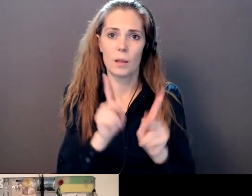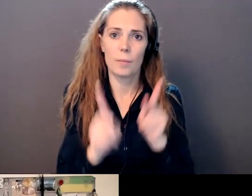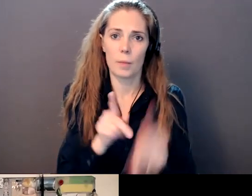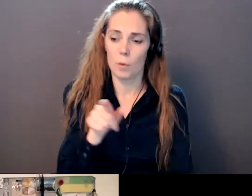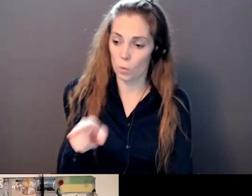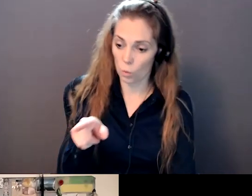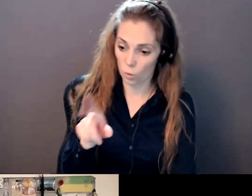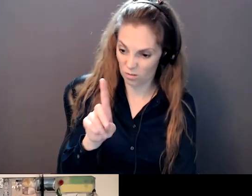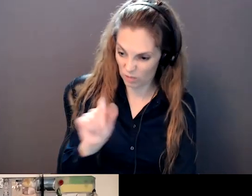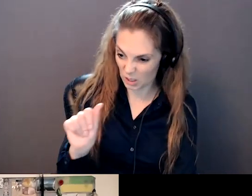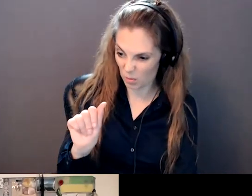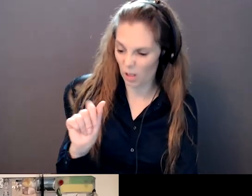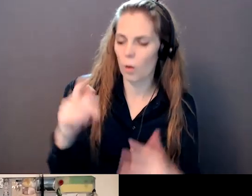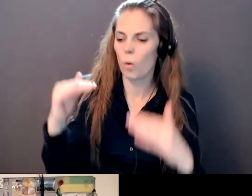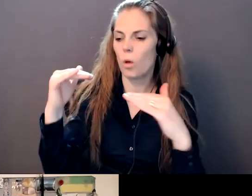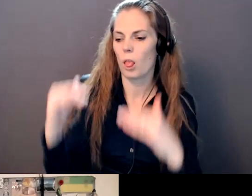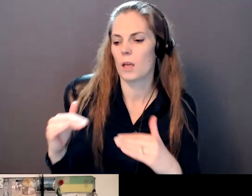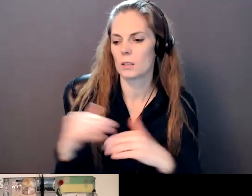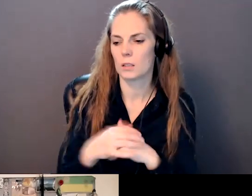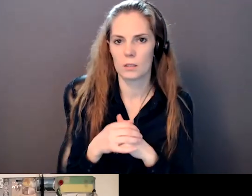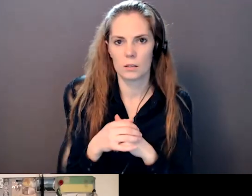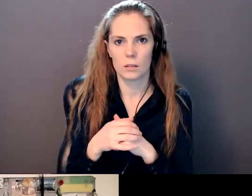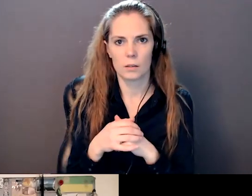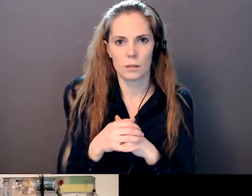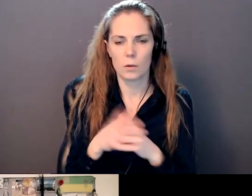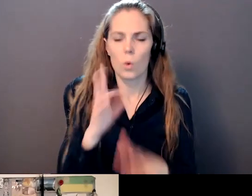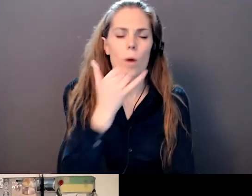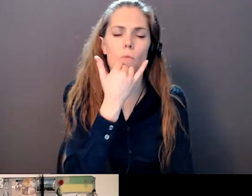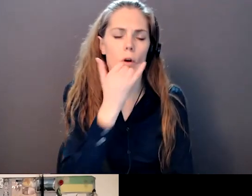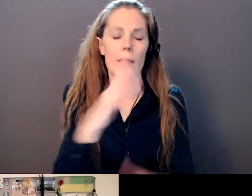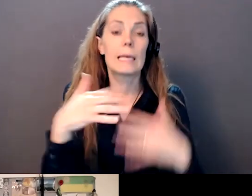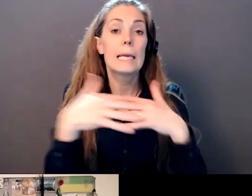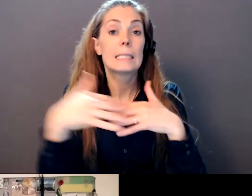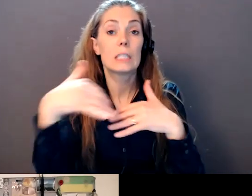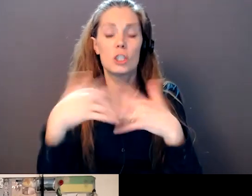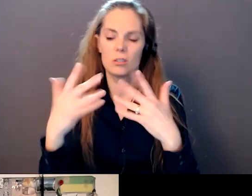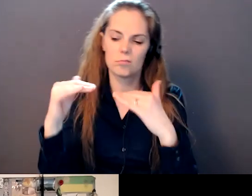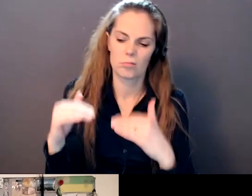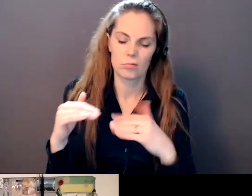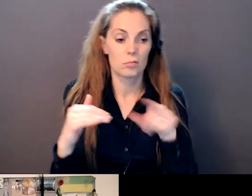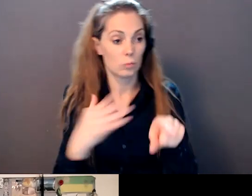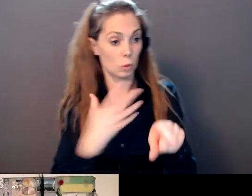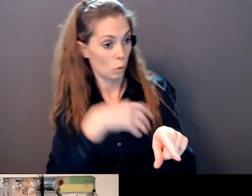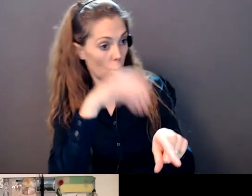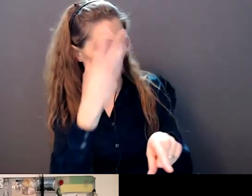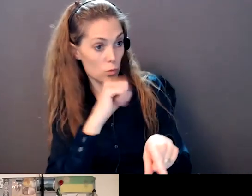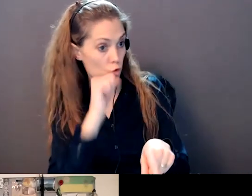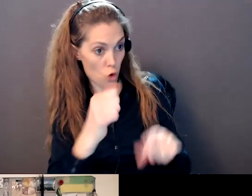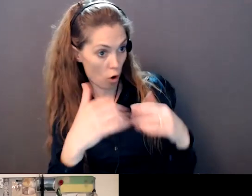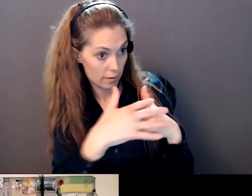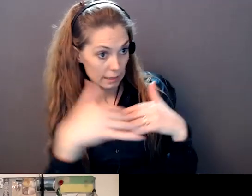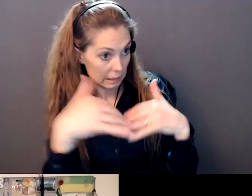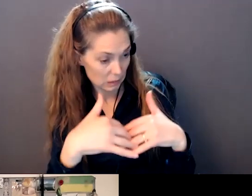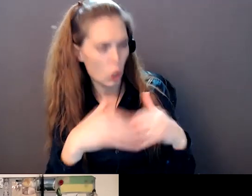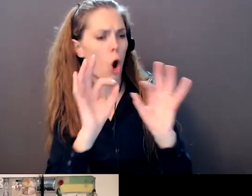somehow their education is less than that of non-Indigenous people. And we see that throughout government systems and other organizations. And I have many